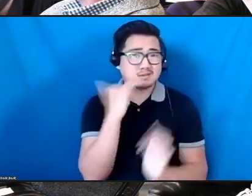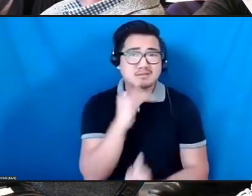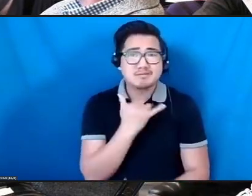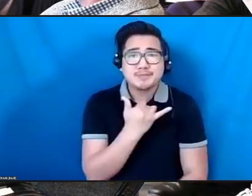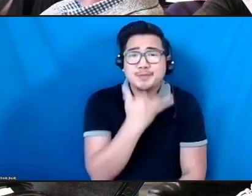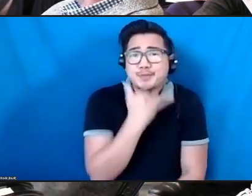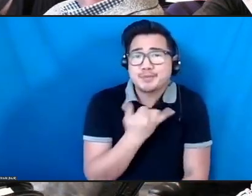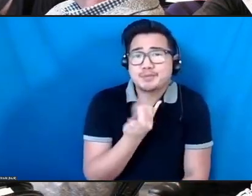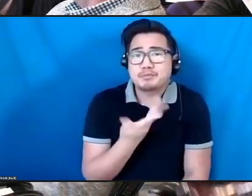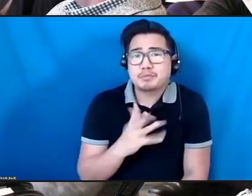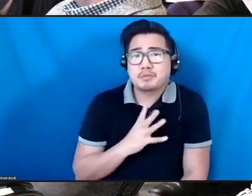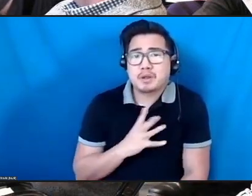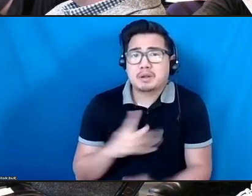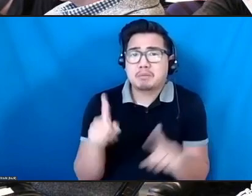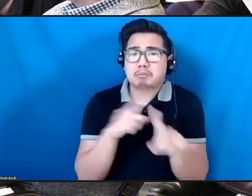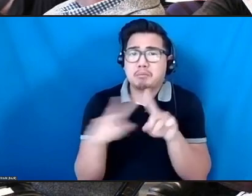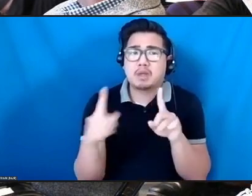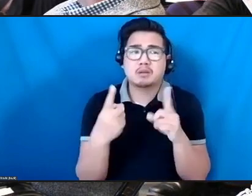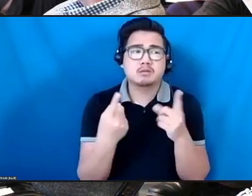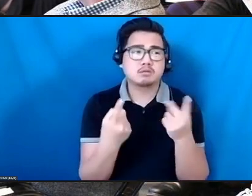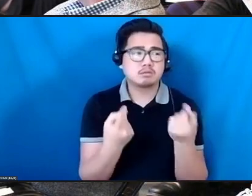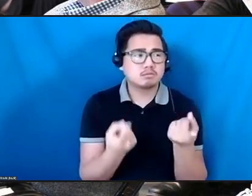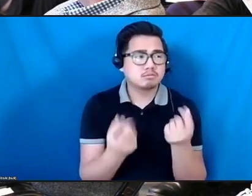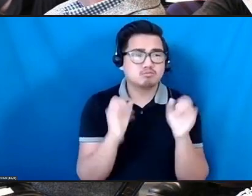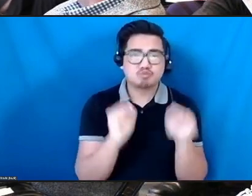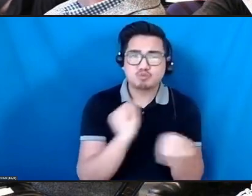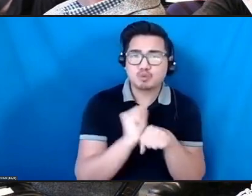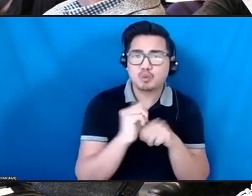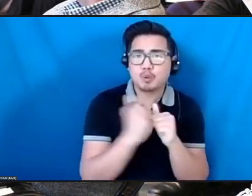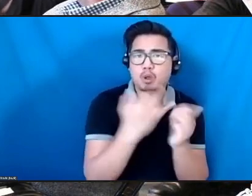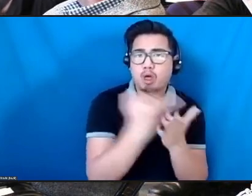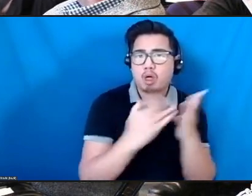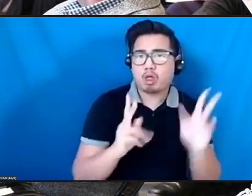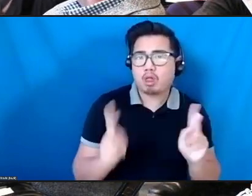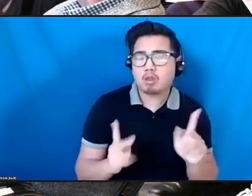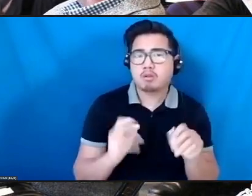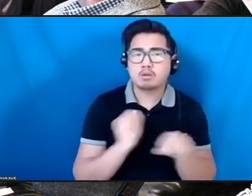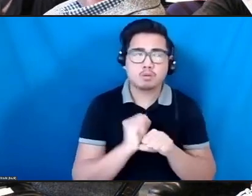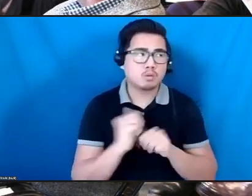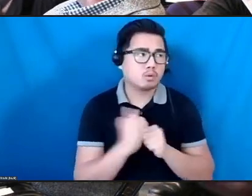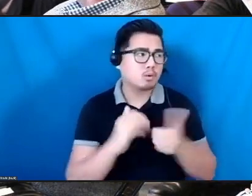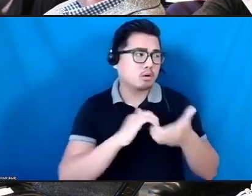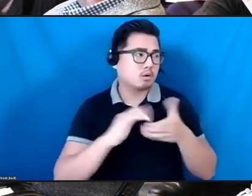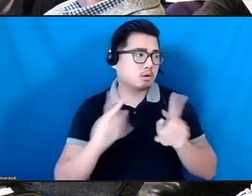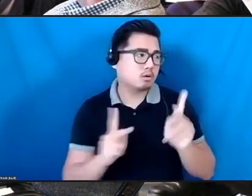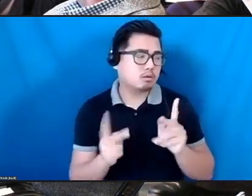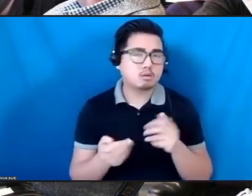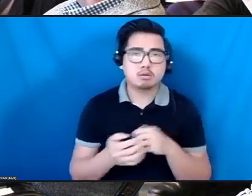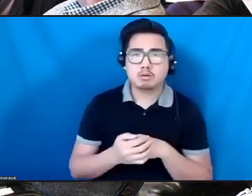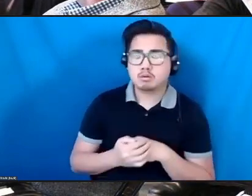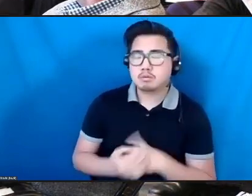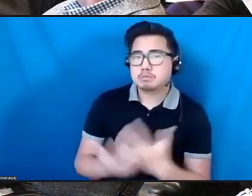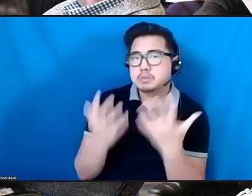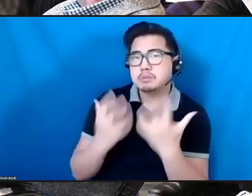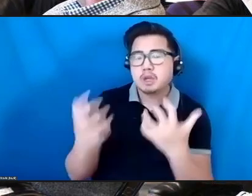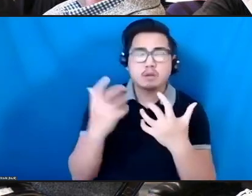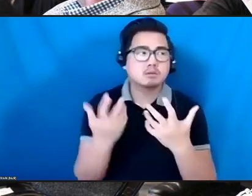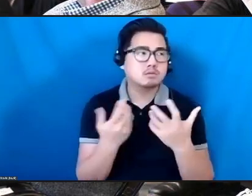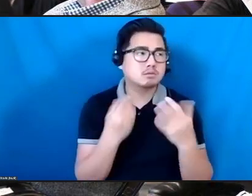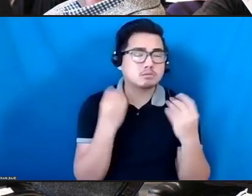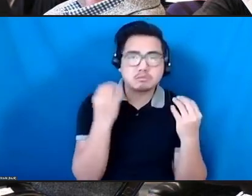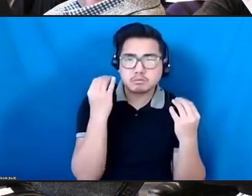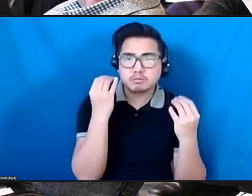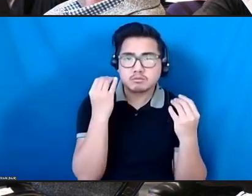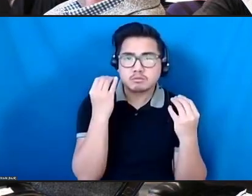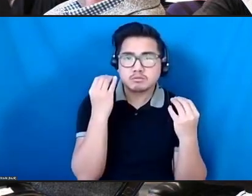with artists, with collaborators, with people that we're bringing in, with what our audience's experiences are, because we have gotten